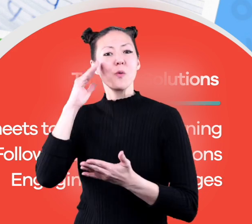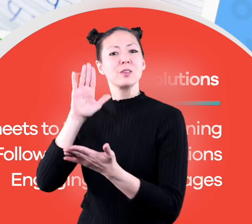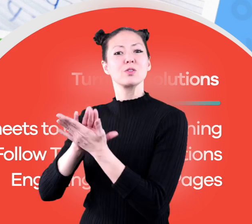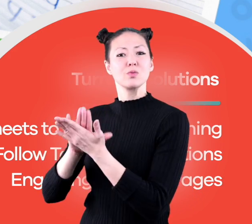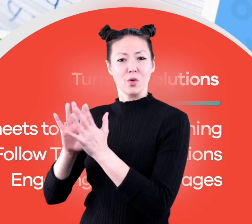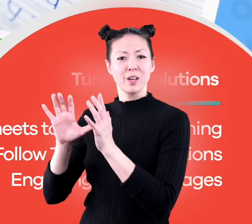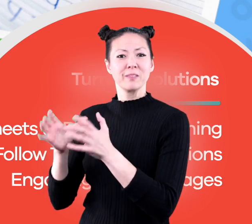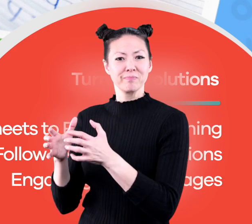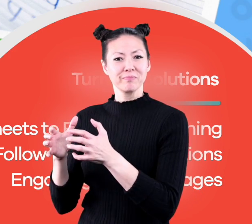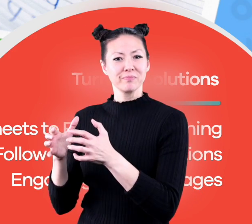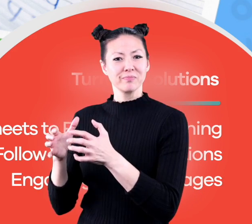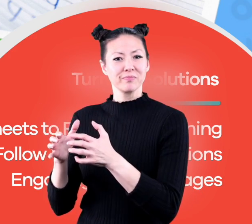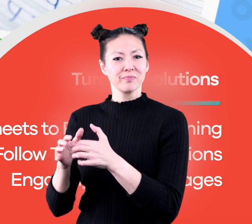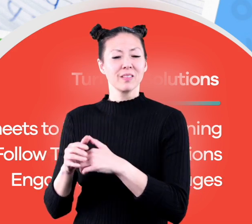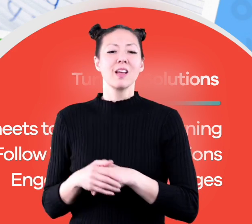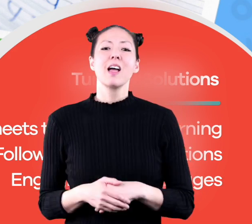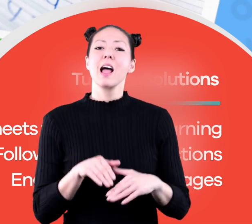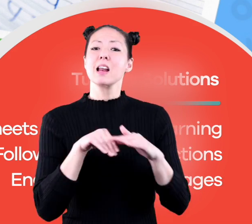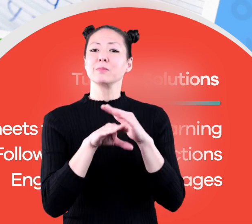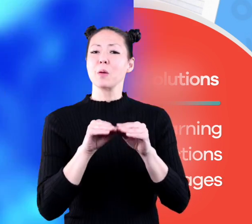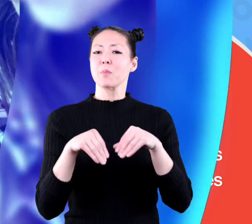and homeschoolers.